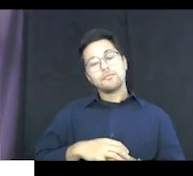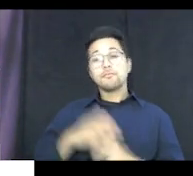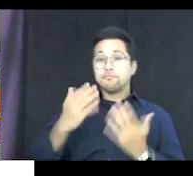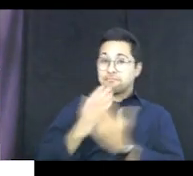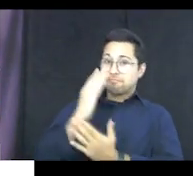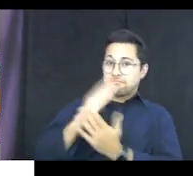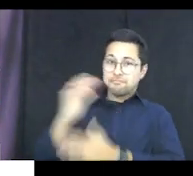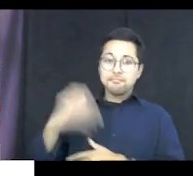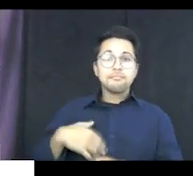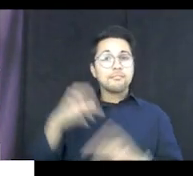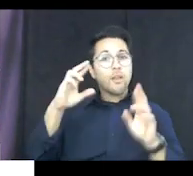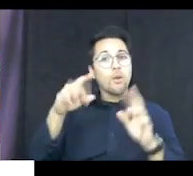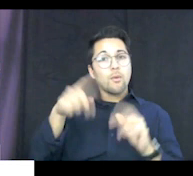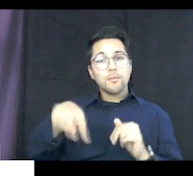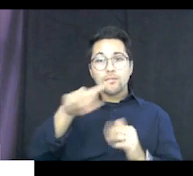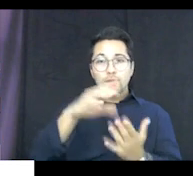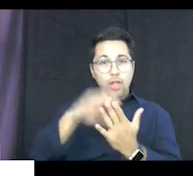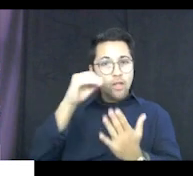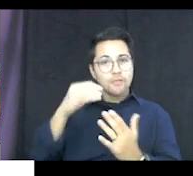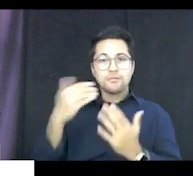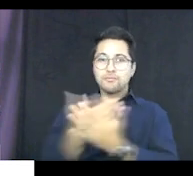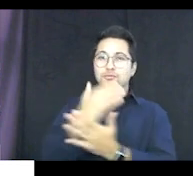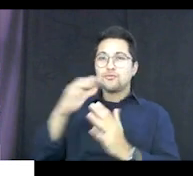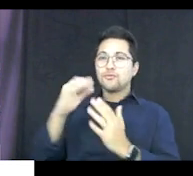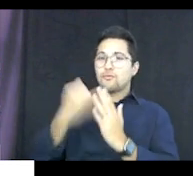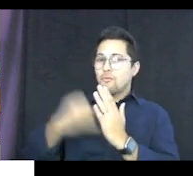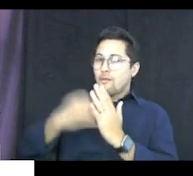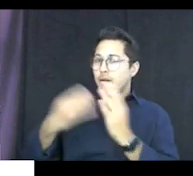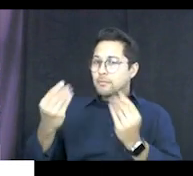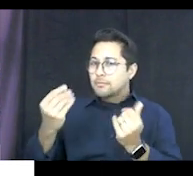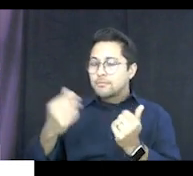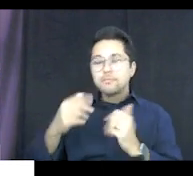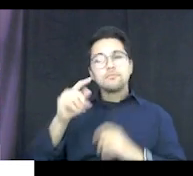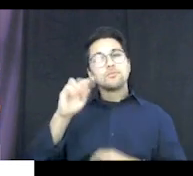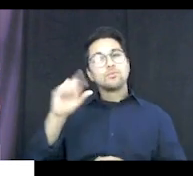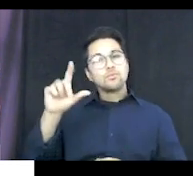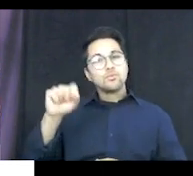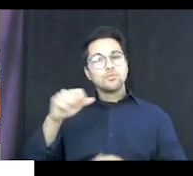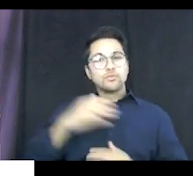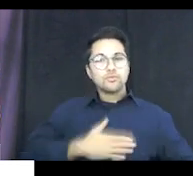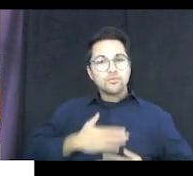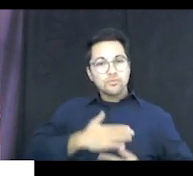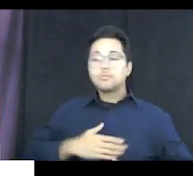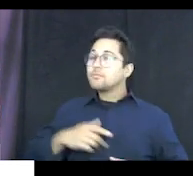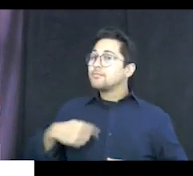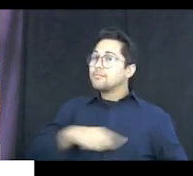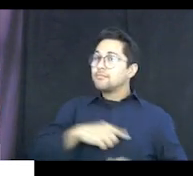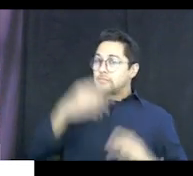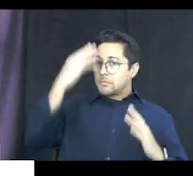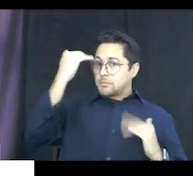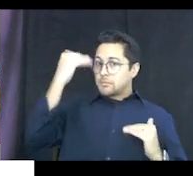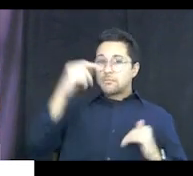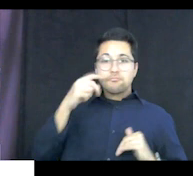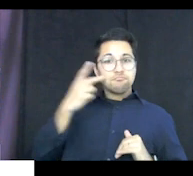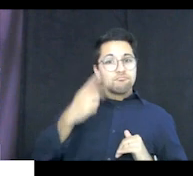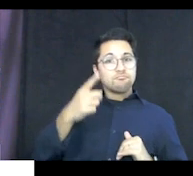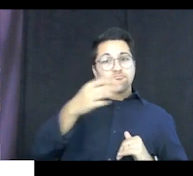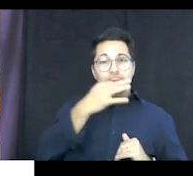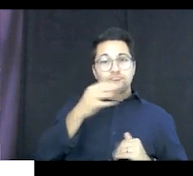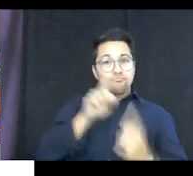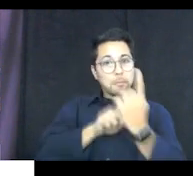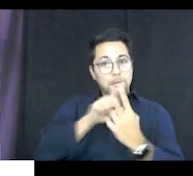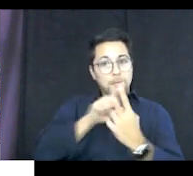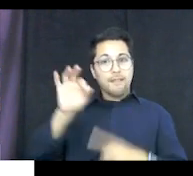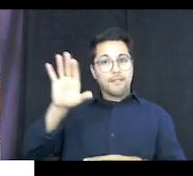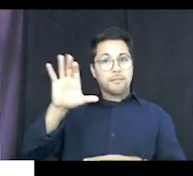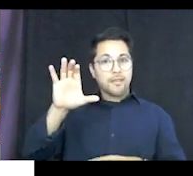All right. Well, I hope you learned some new art materials and tools to enjoy with your children. And we are hoping that we will be able to see you in person